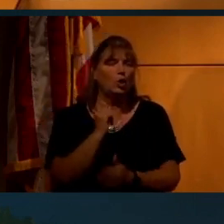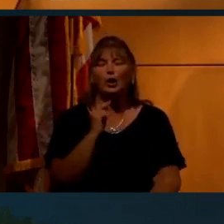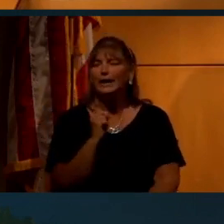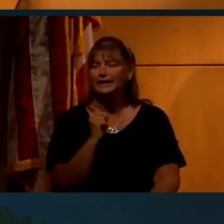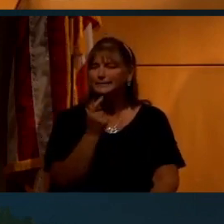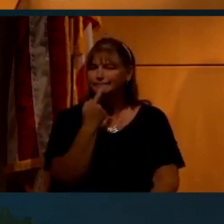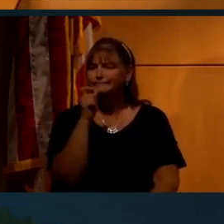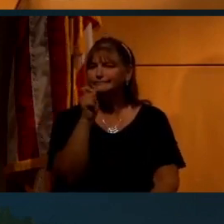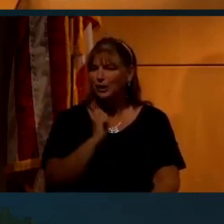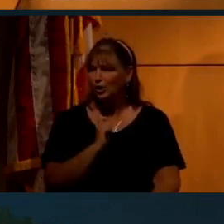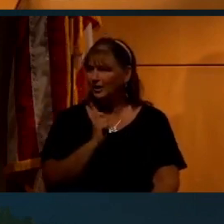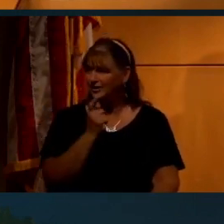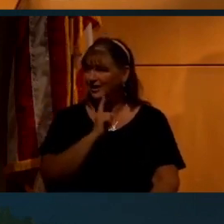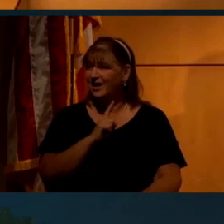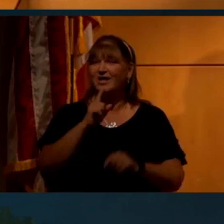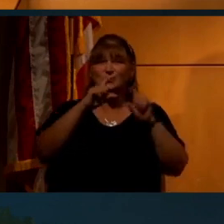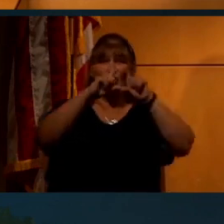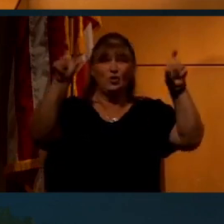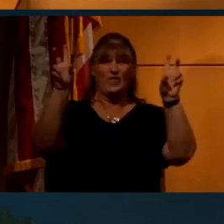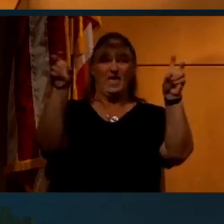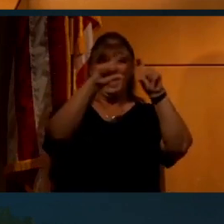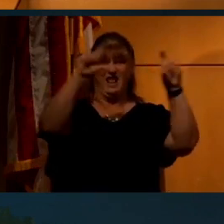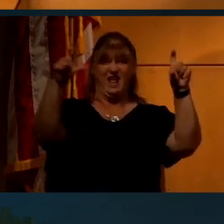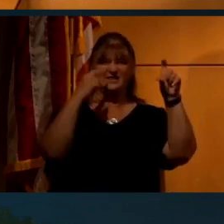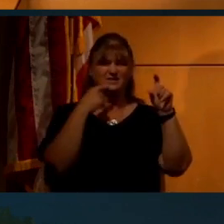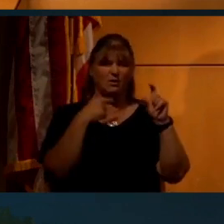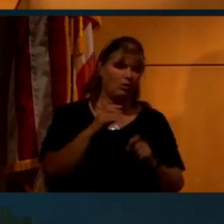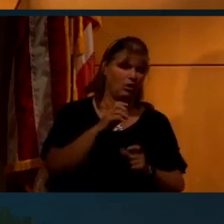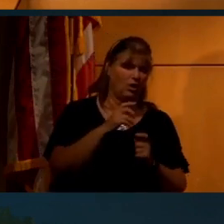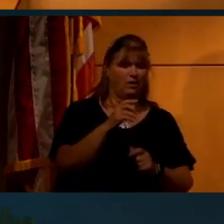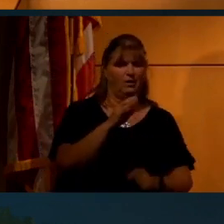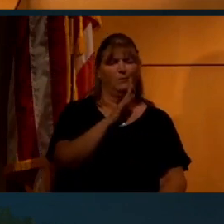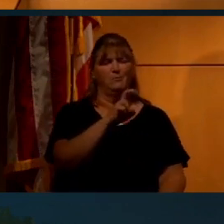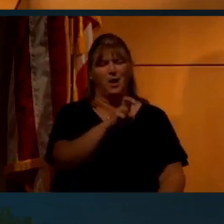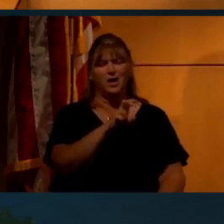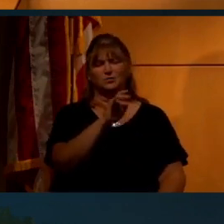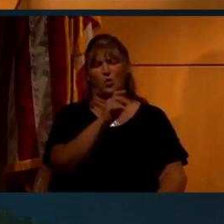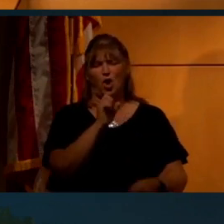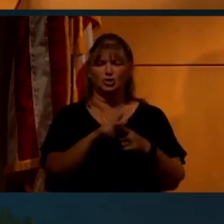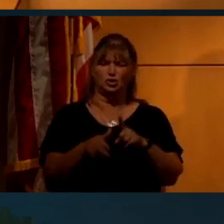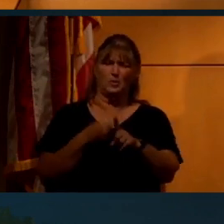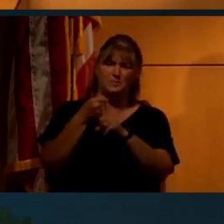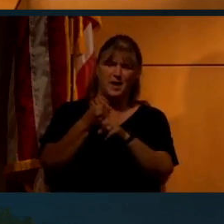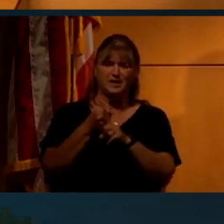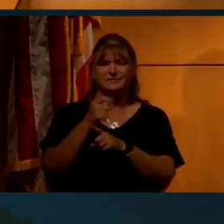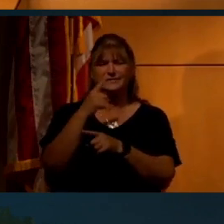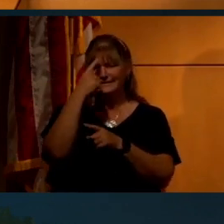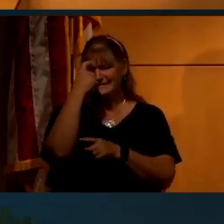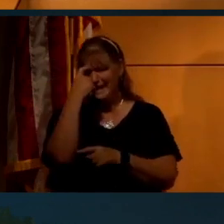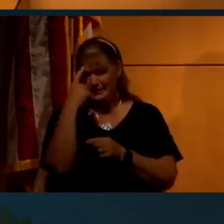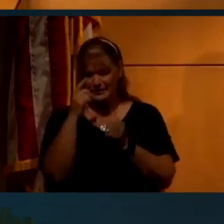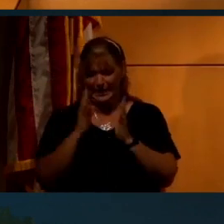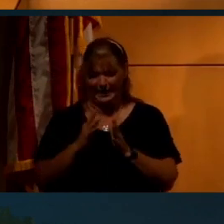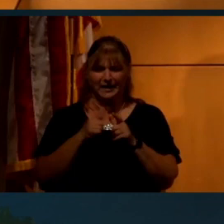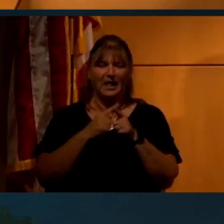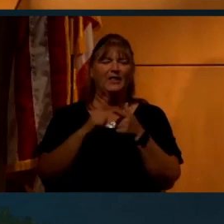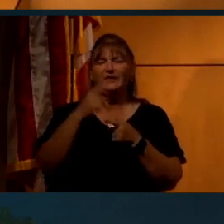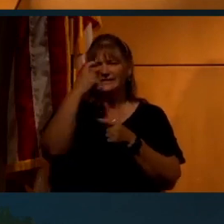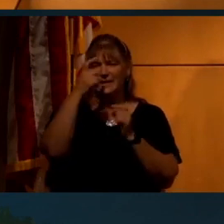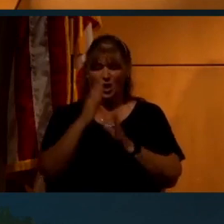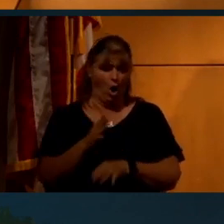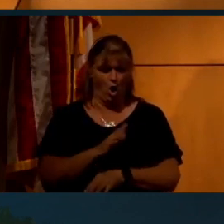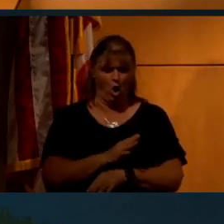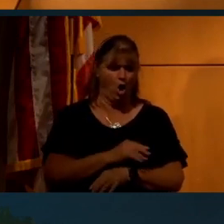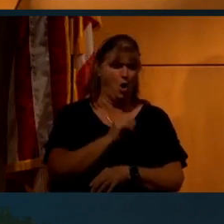So the headlines that showed up around there were great Buzz Aldrin assaults, moonwalk skeptic, punch in the face, lunar landing skeptic says